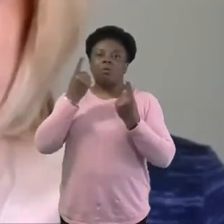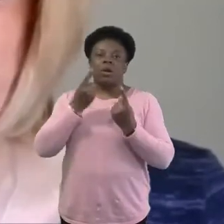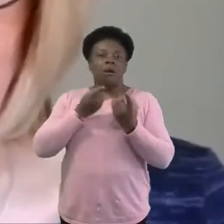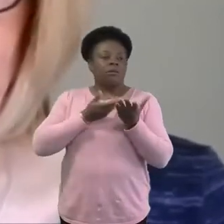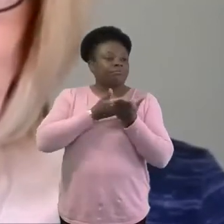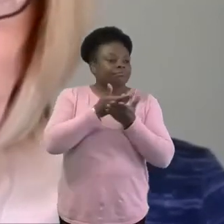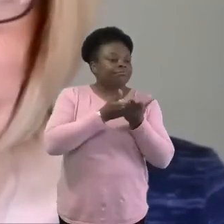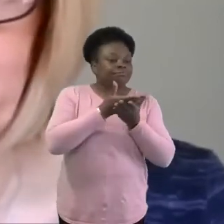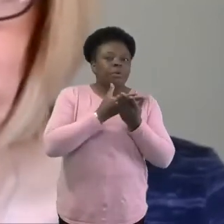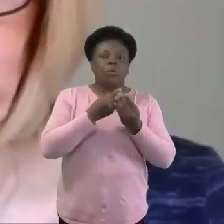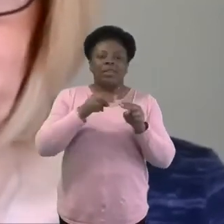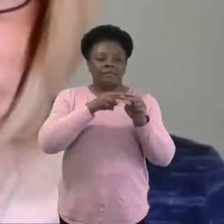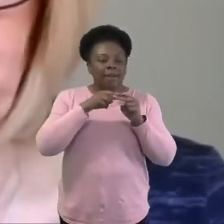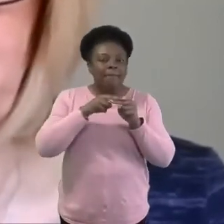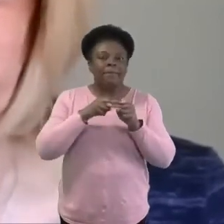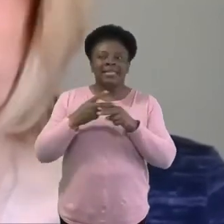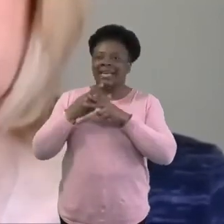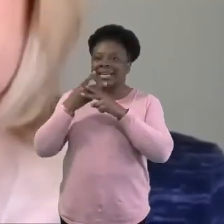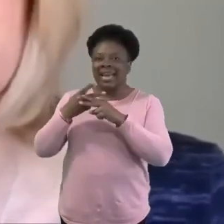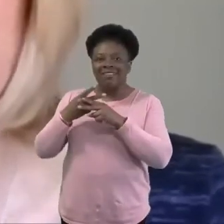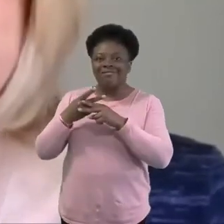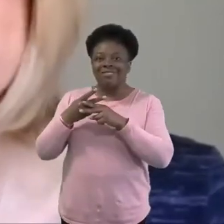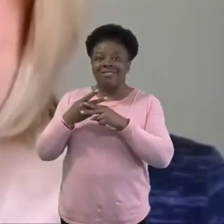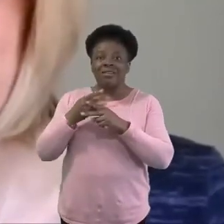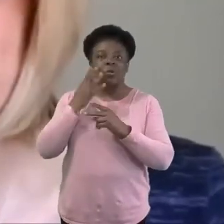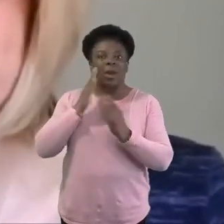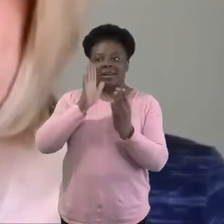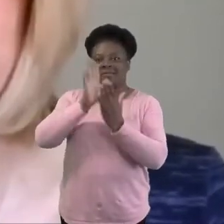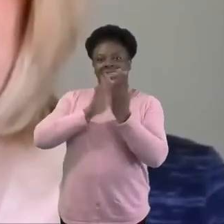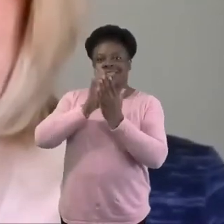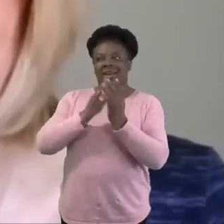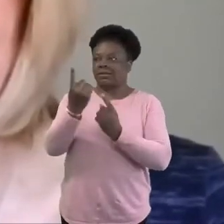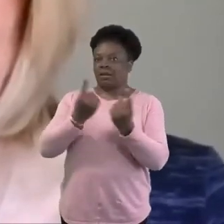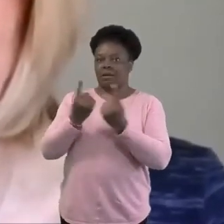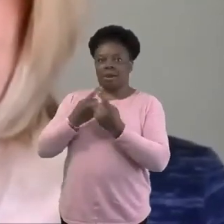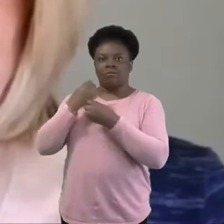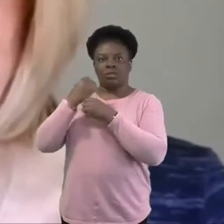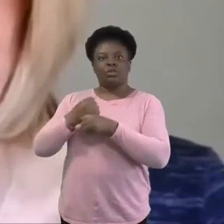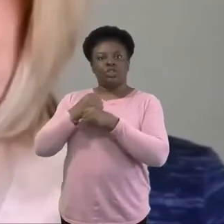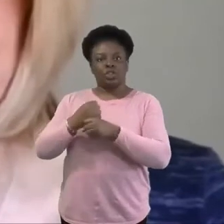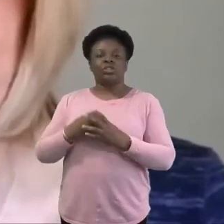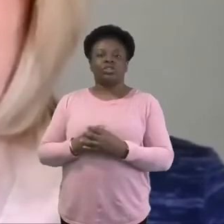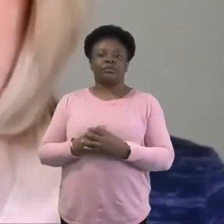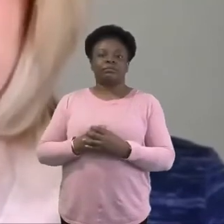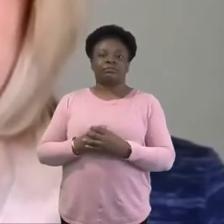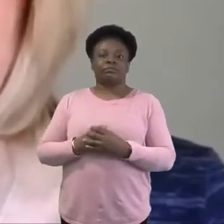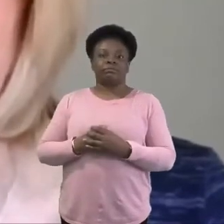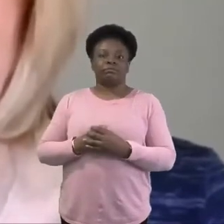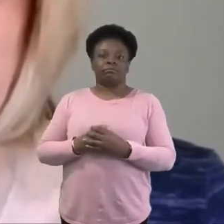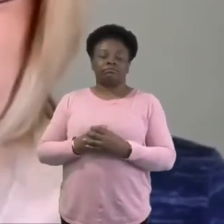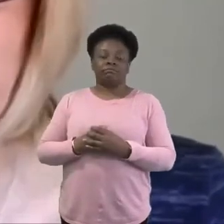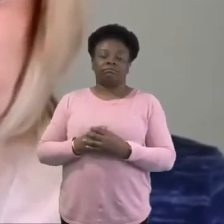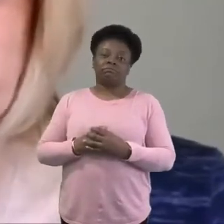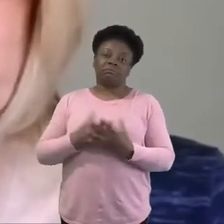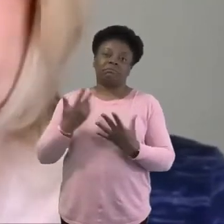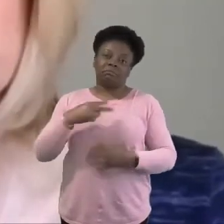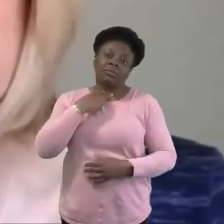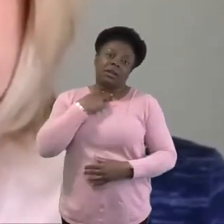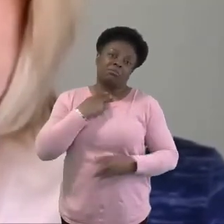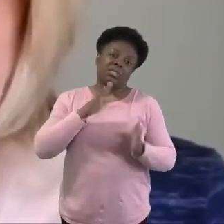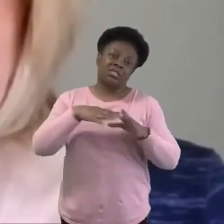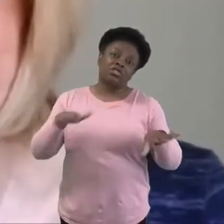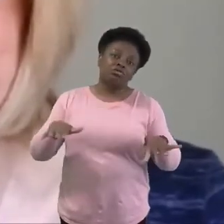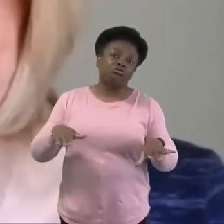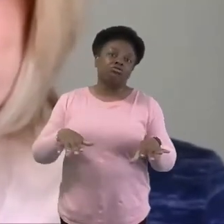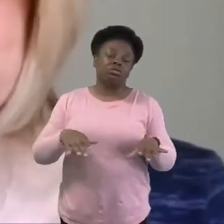carers in the usual way at church. Not seeing, teaching and having fun with the children has been hard too. But one of the